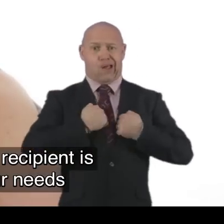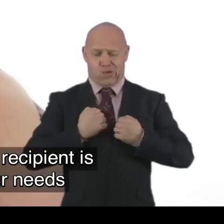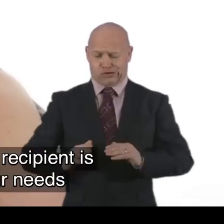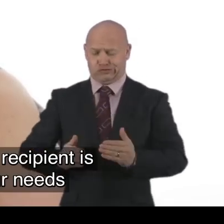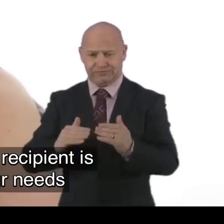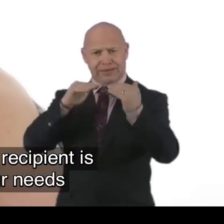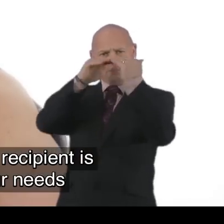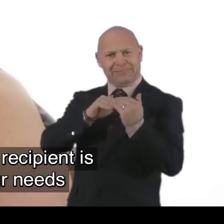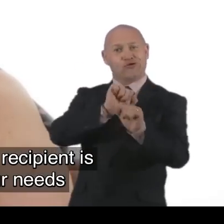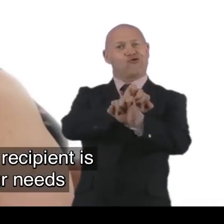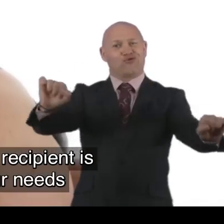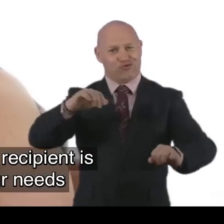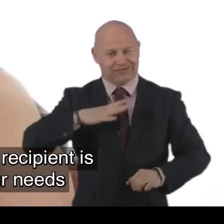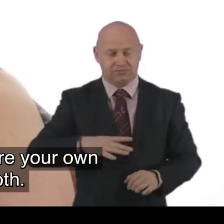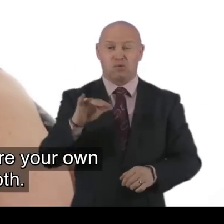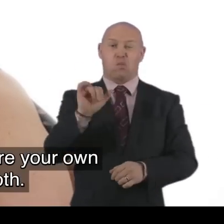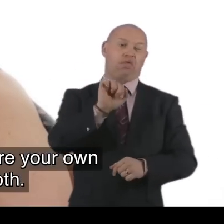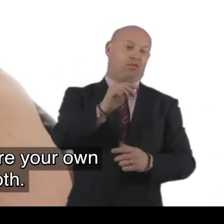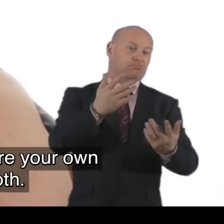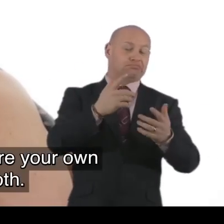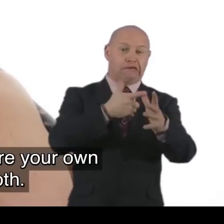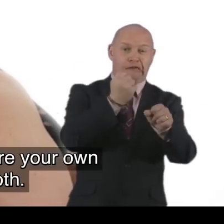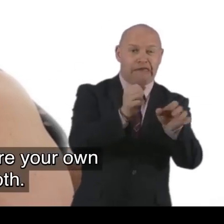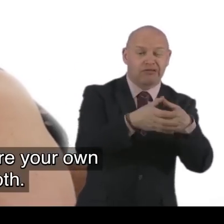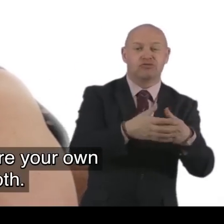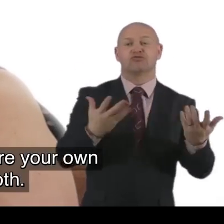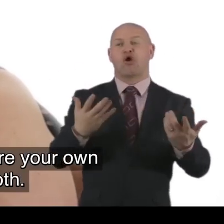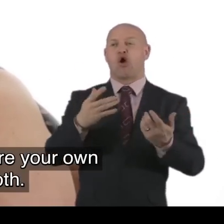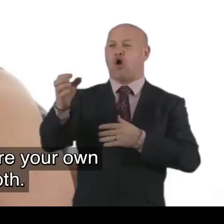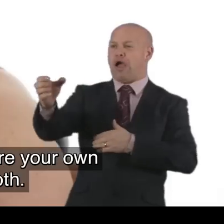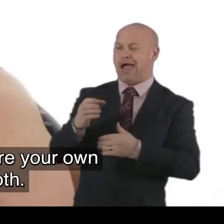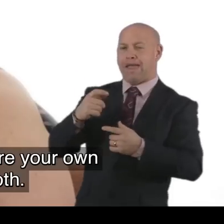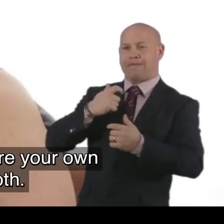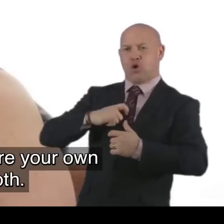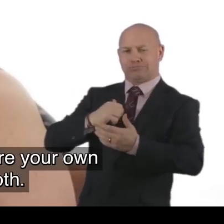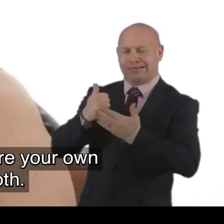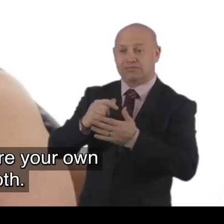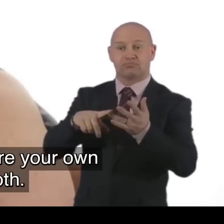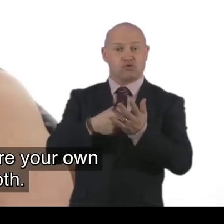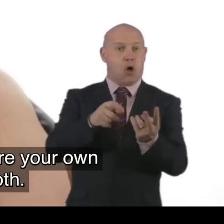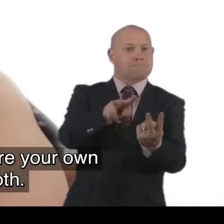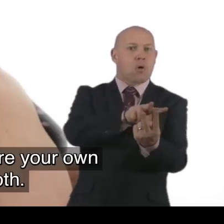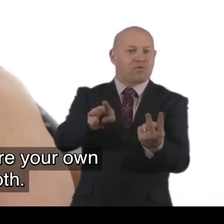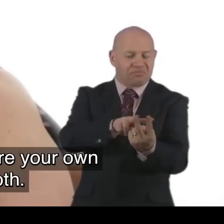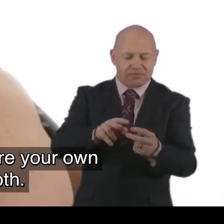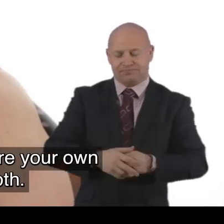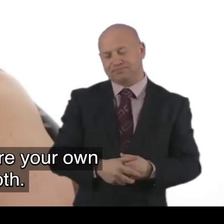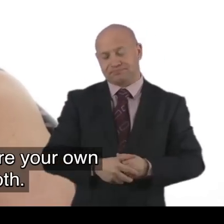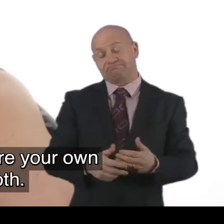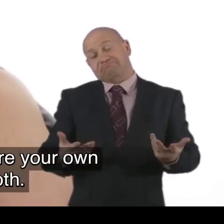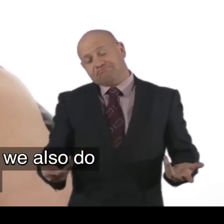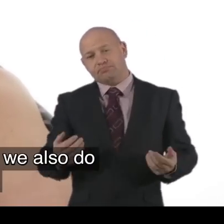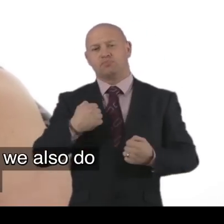services to meet your needs. Whether you use the services of an agency. Or hire your own personal assistants. Or a wee bit of boss.